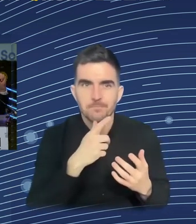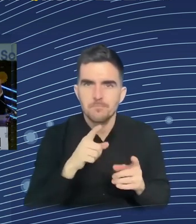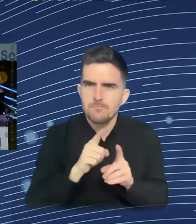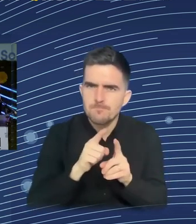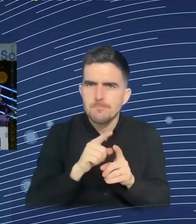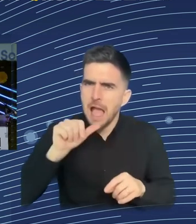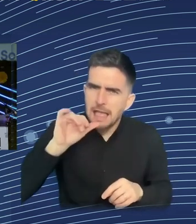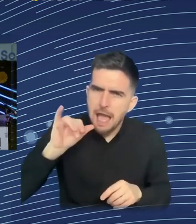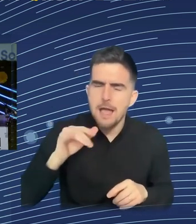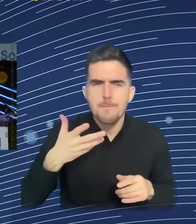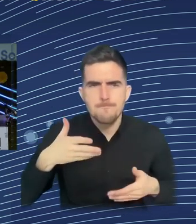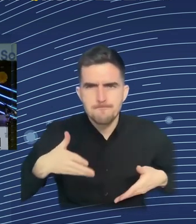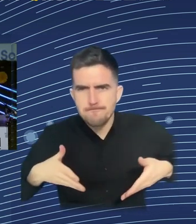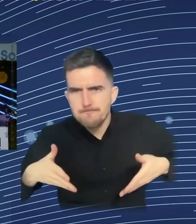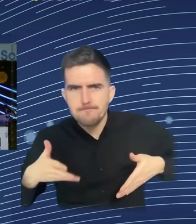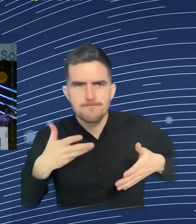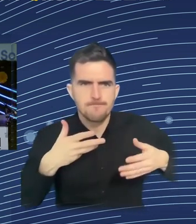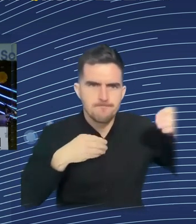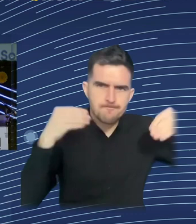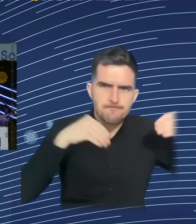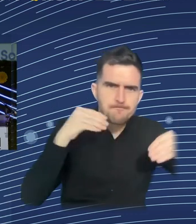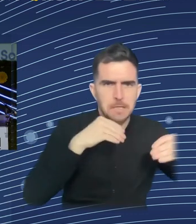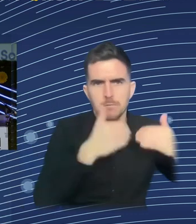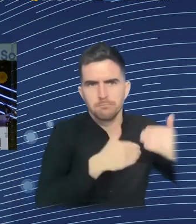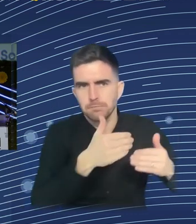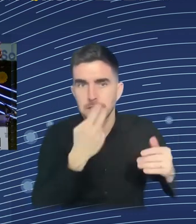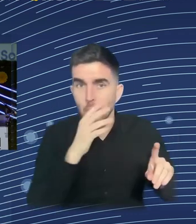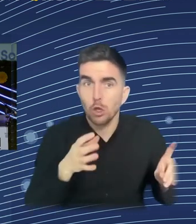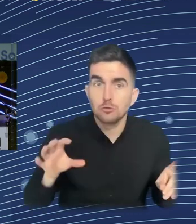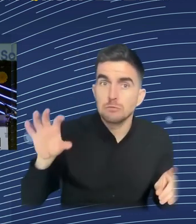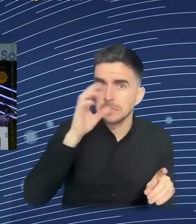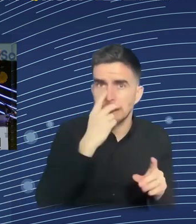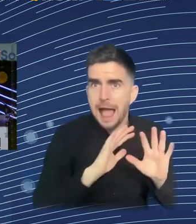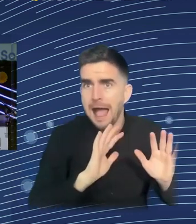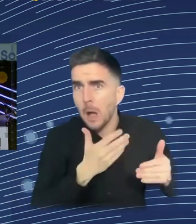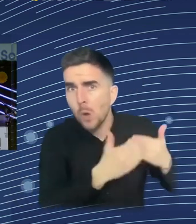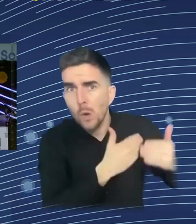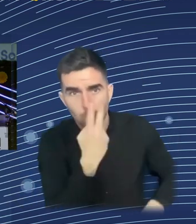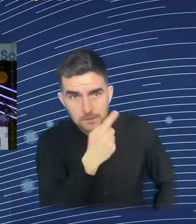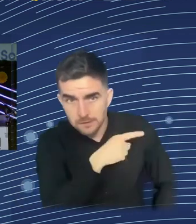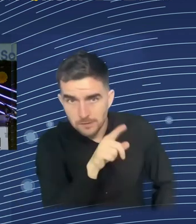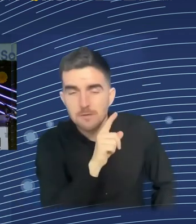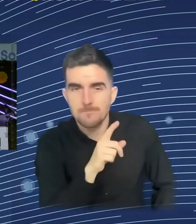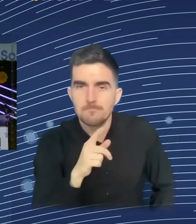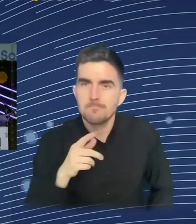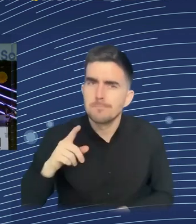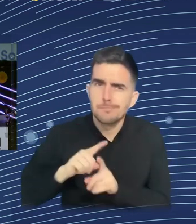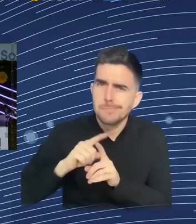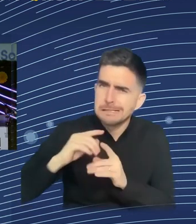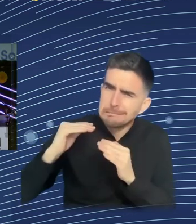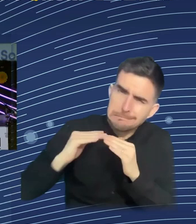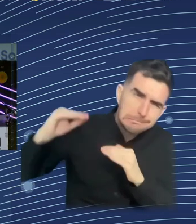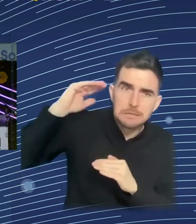distinguishing features. The most robotized countries are South Korea, Singapore that produces chips with robots.